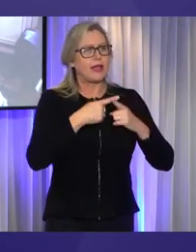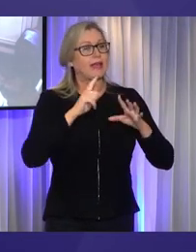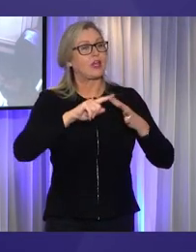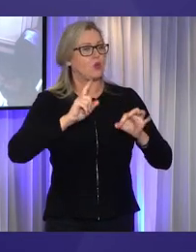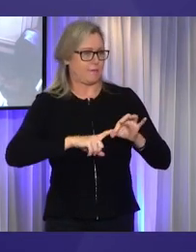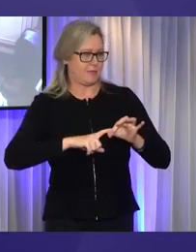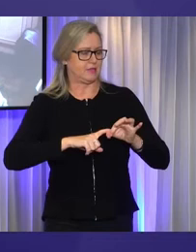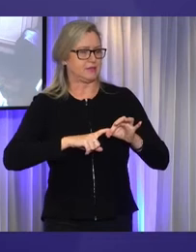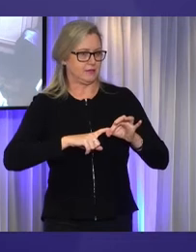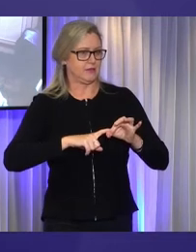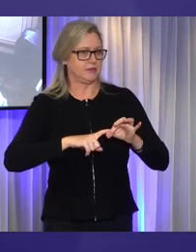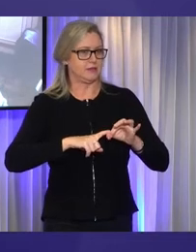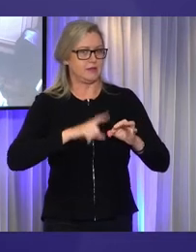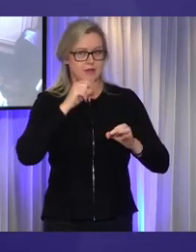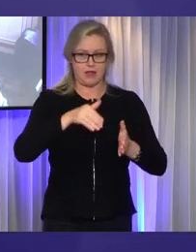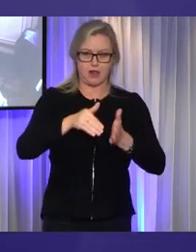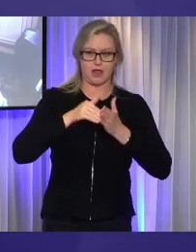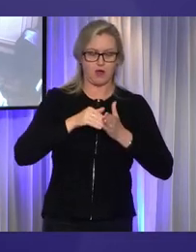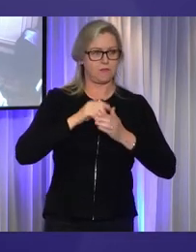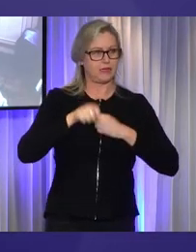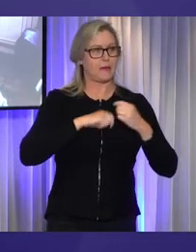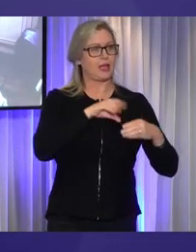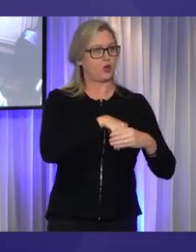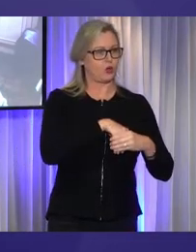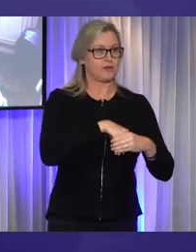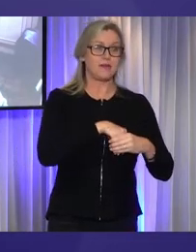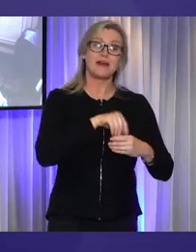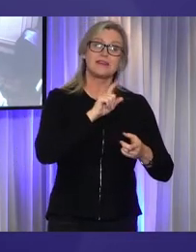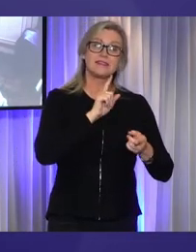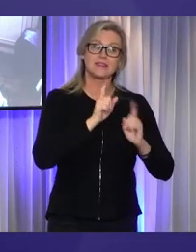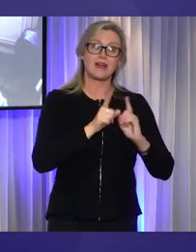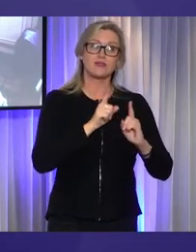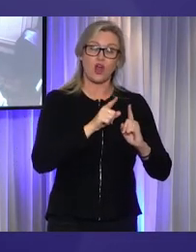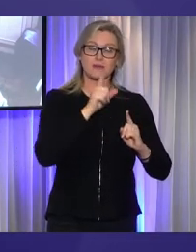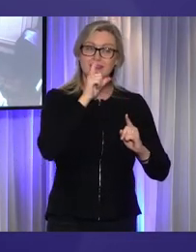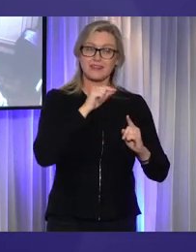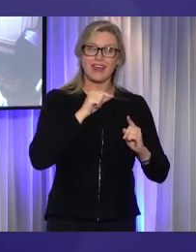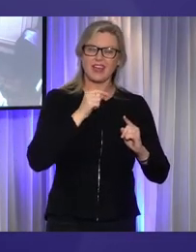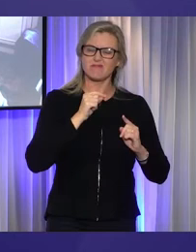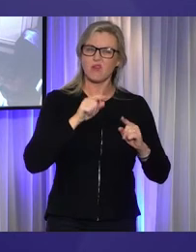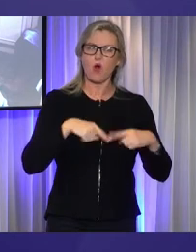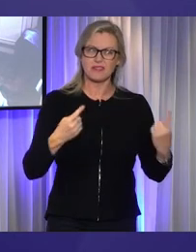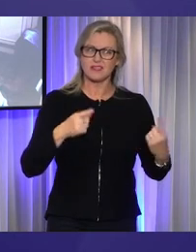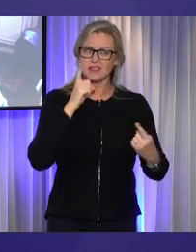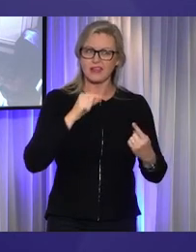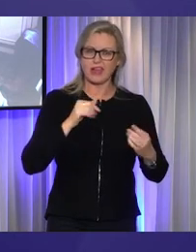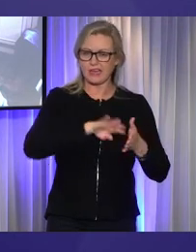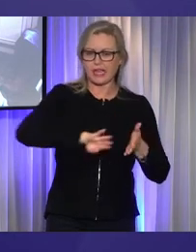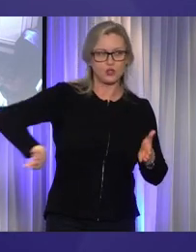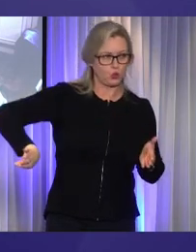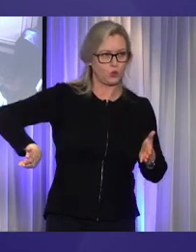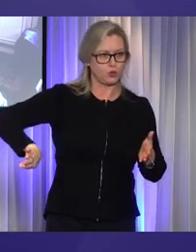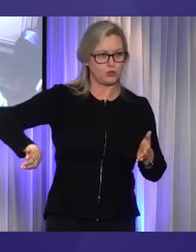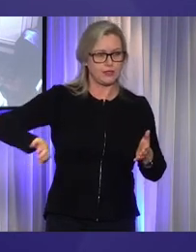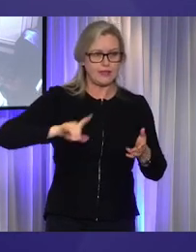inclusive, inclusive, but it can also be deeply exclusionary. When we do not